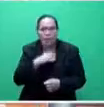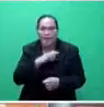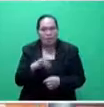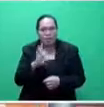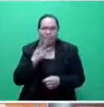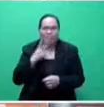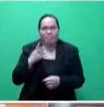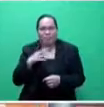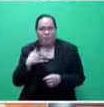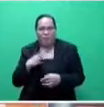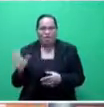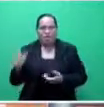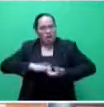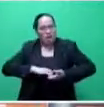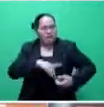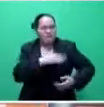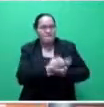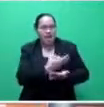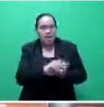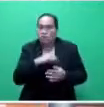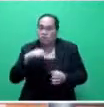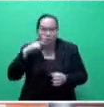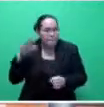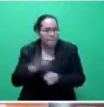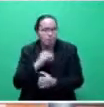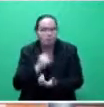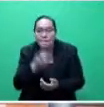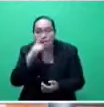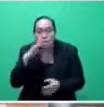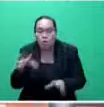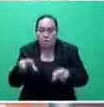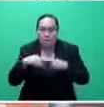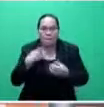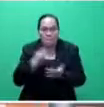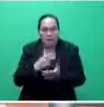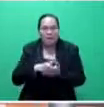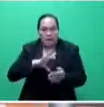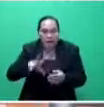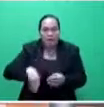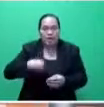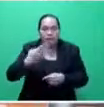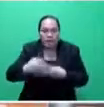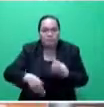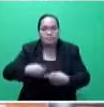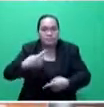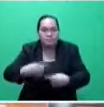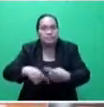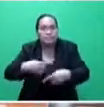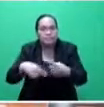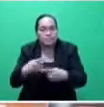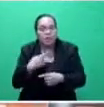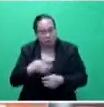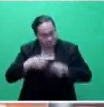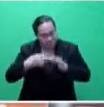gimmickry thing, the solidarity fund, etc. We will make sure people get money on a regular basis. We have said,